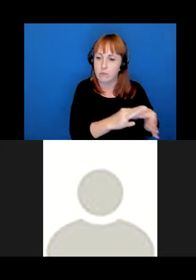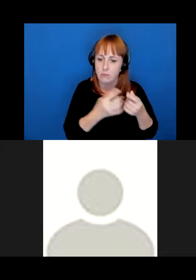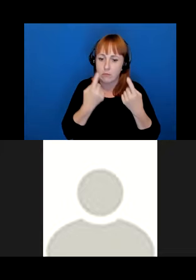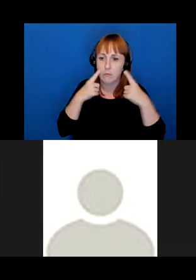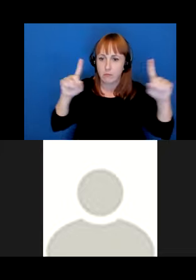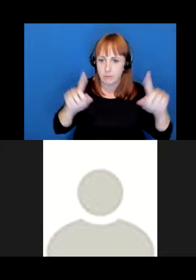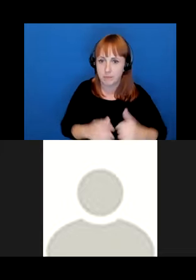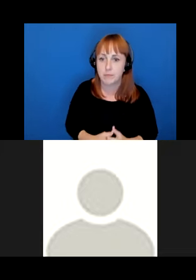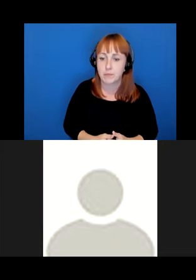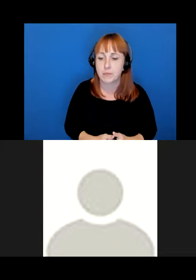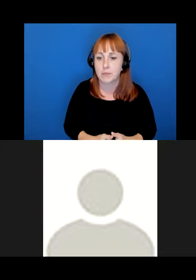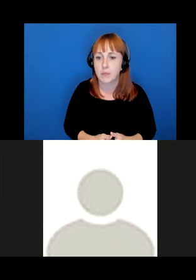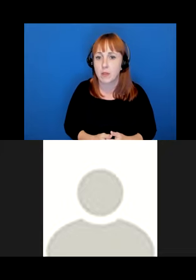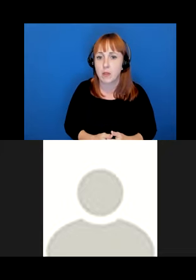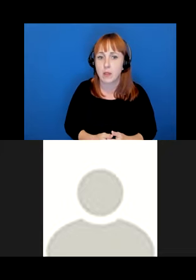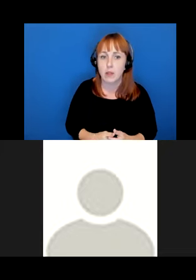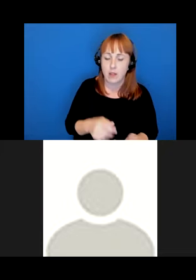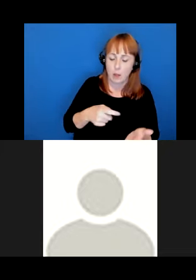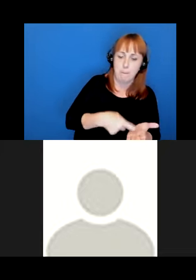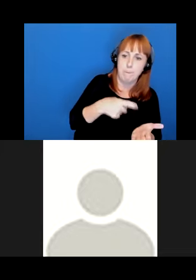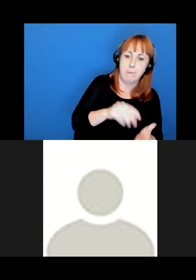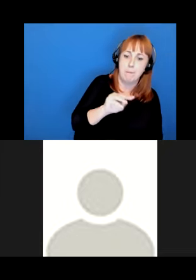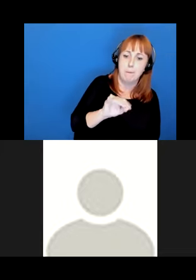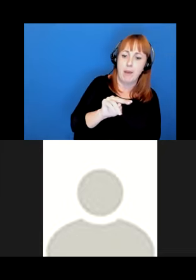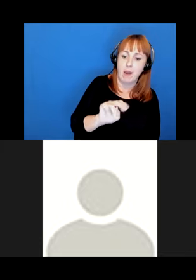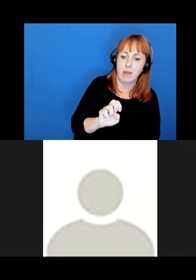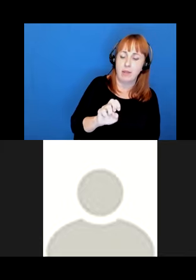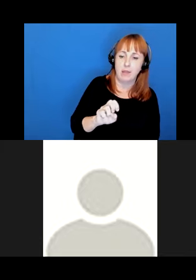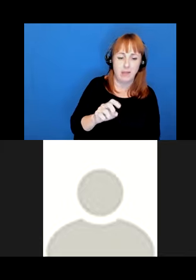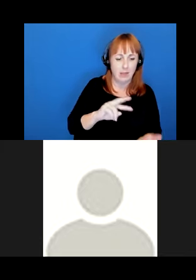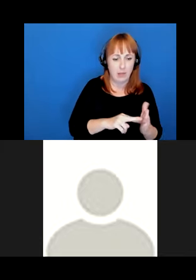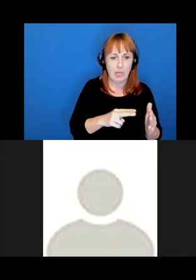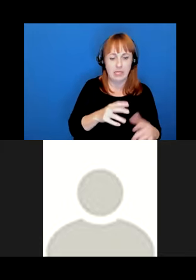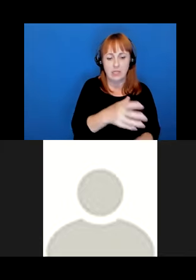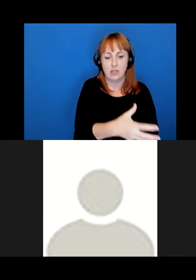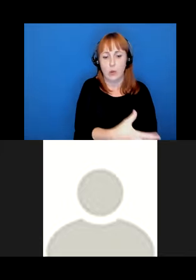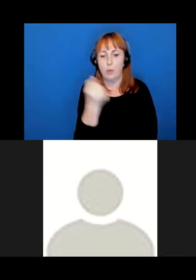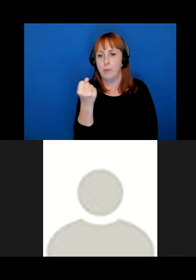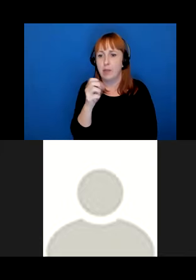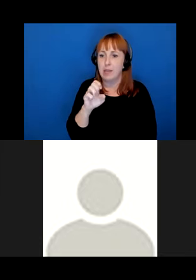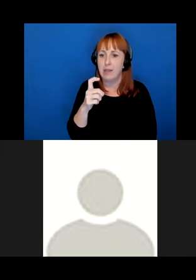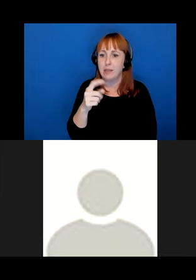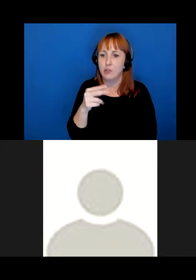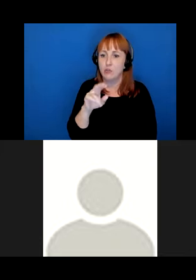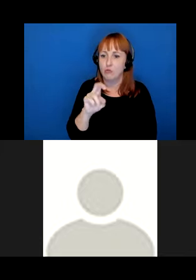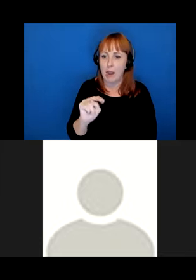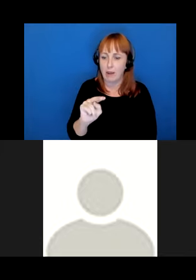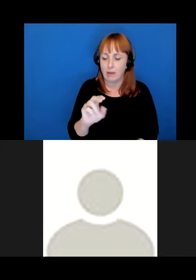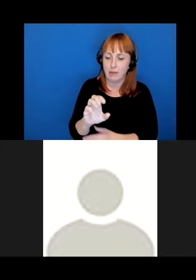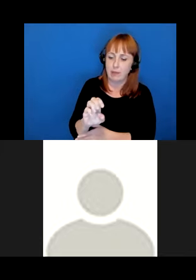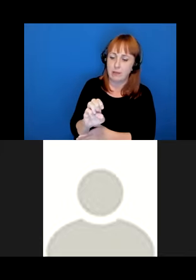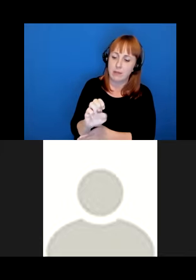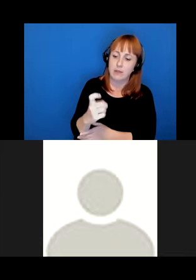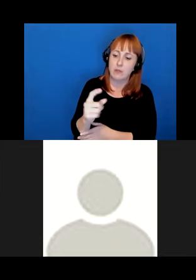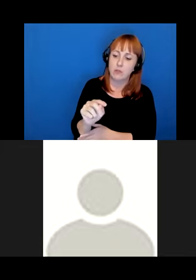And rather, rather than mining, which implies an extractive approach that does not in my mind entail any notion of reciprocity. I